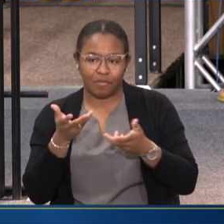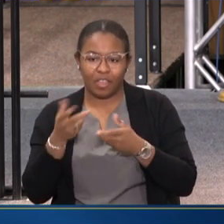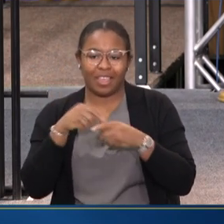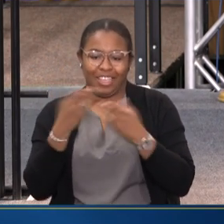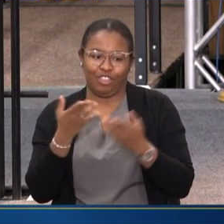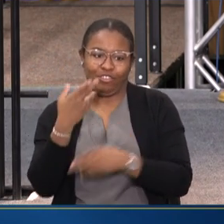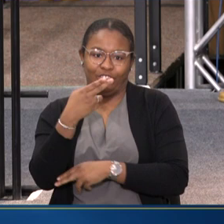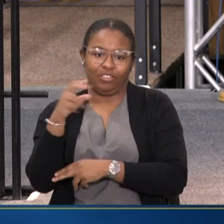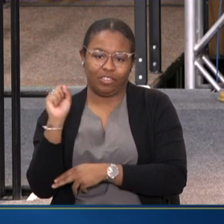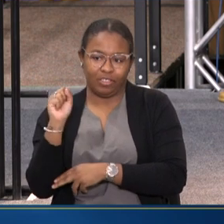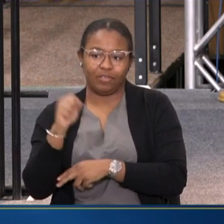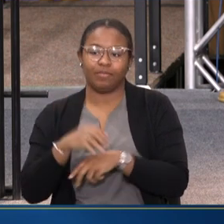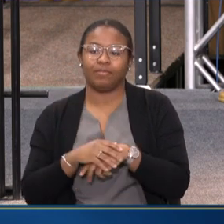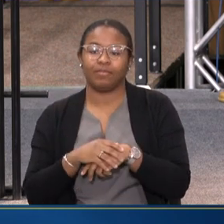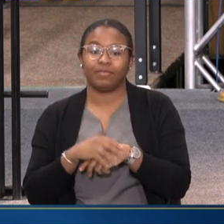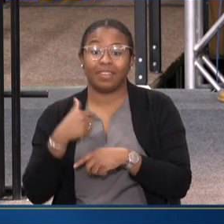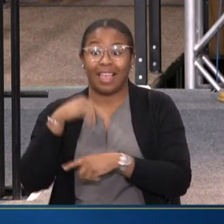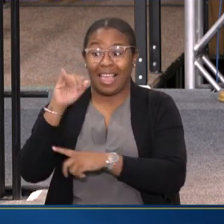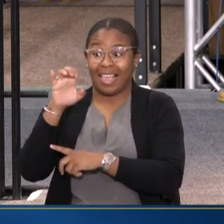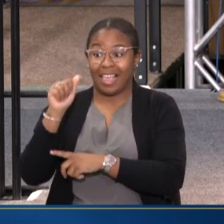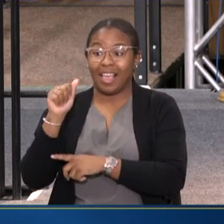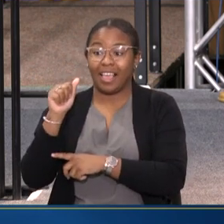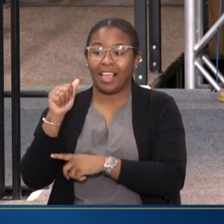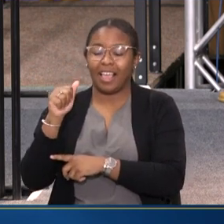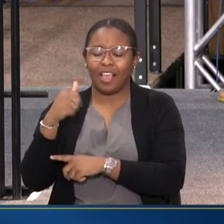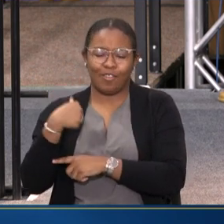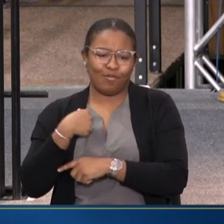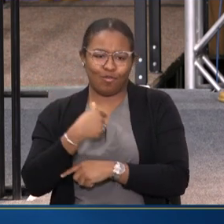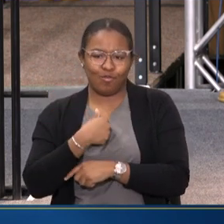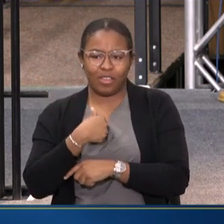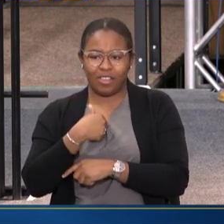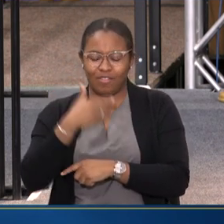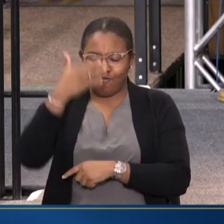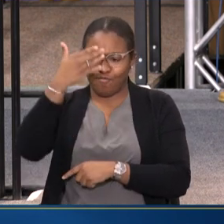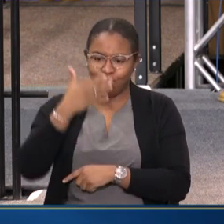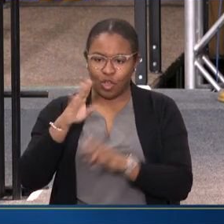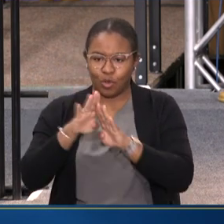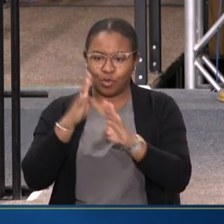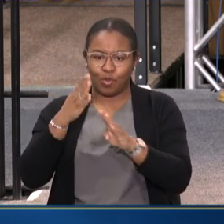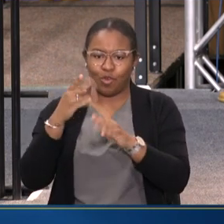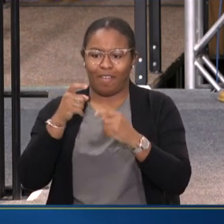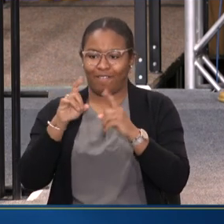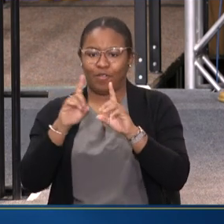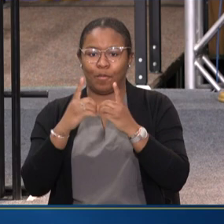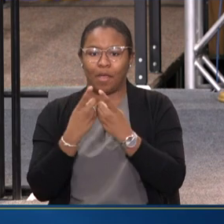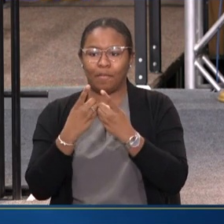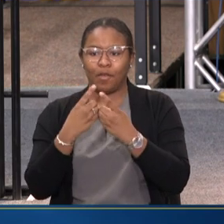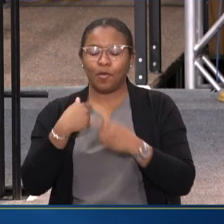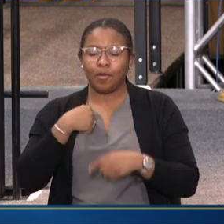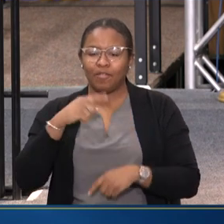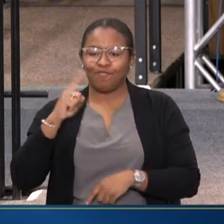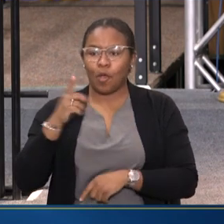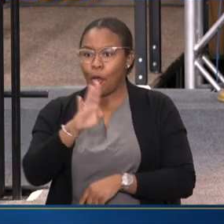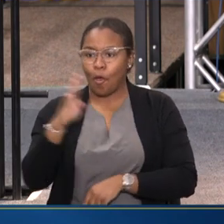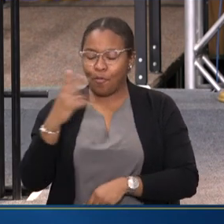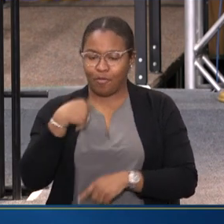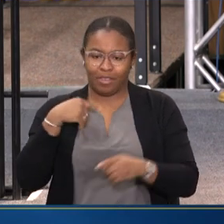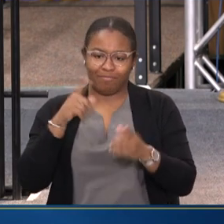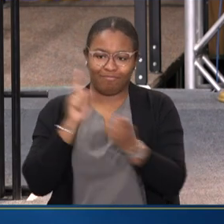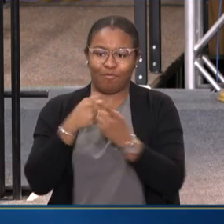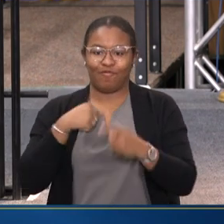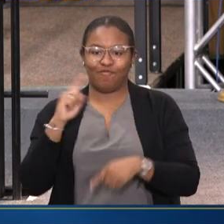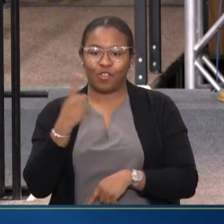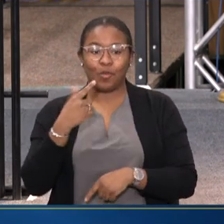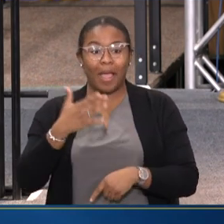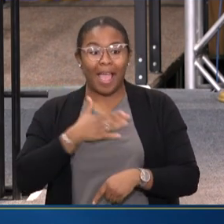HHS. And at IEA, we consider ourselves the front door of the department. So we are very pleased that you found